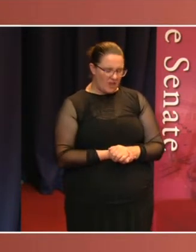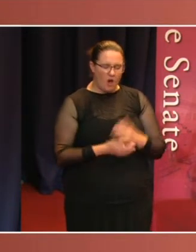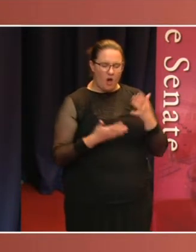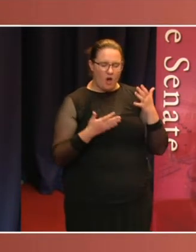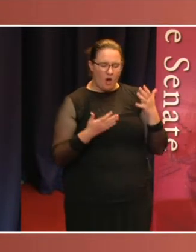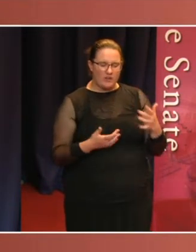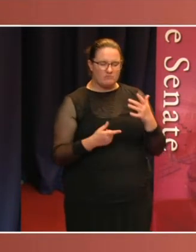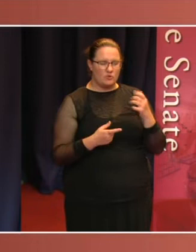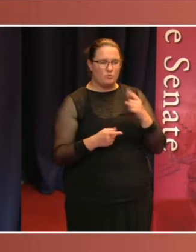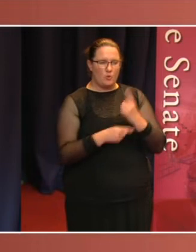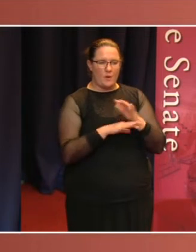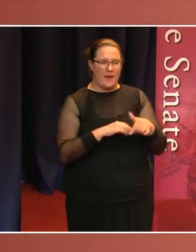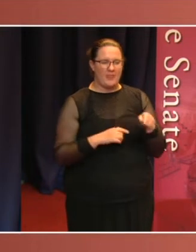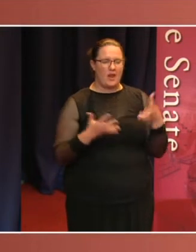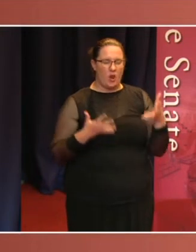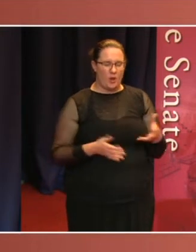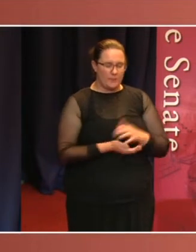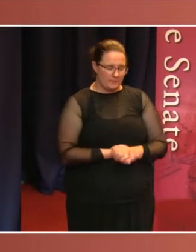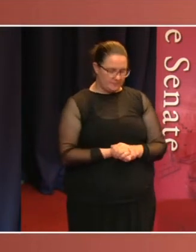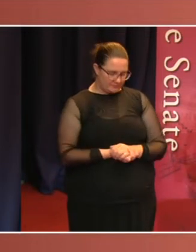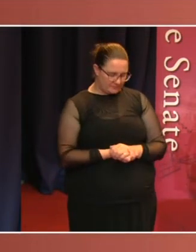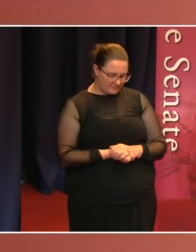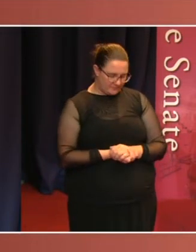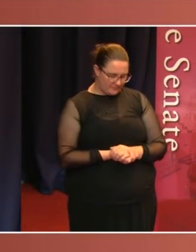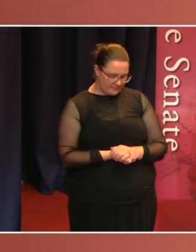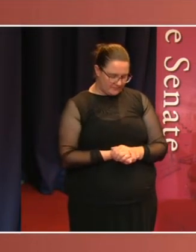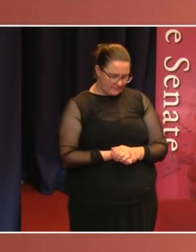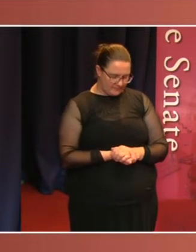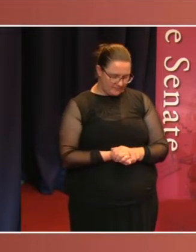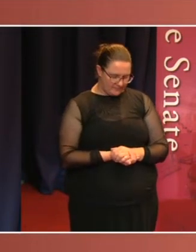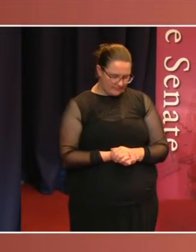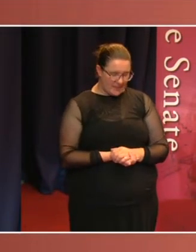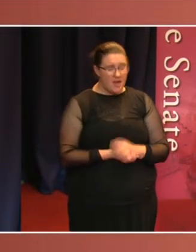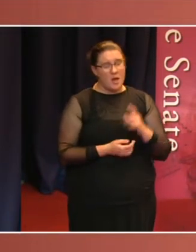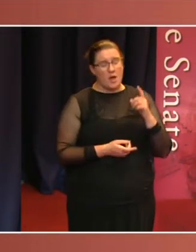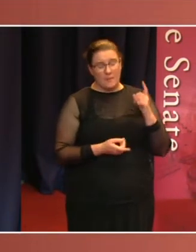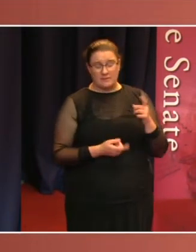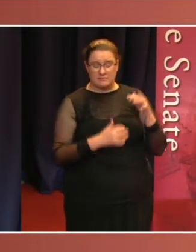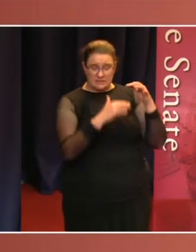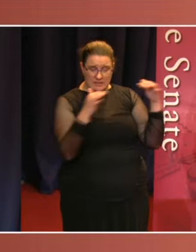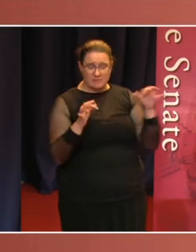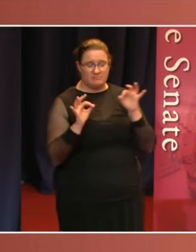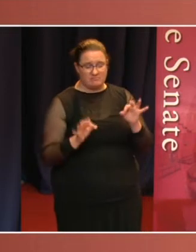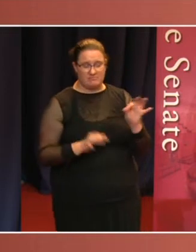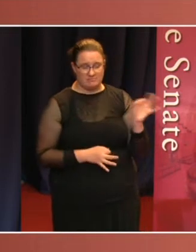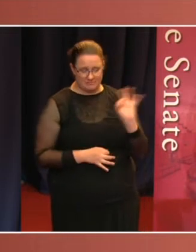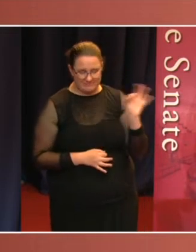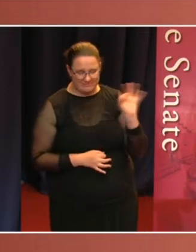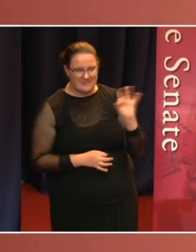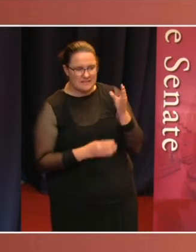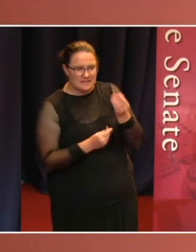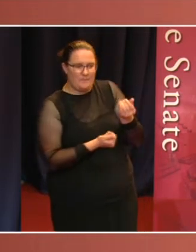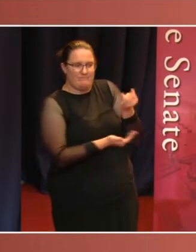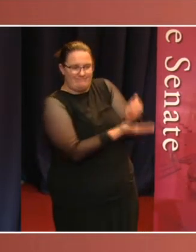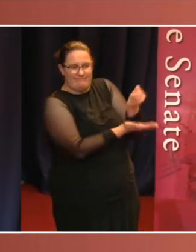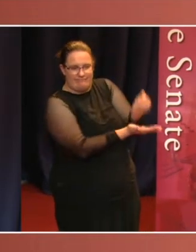Having said that, the Senate is its own worst enemy. We've devoted a great deal of